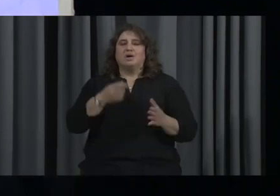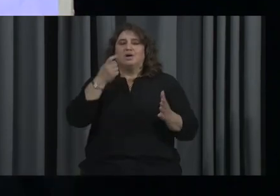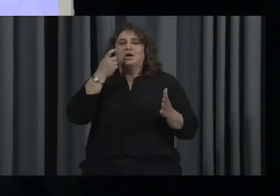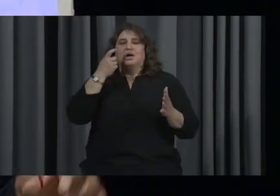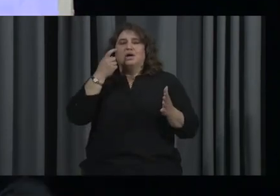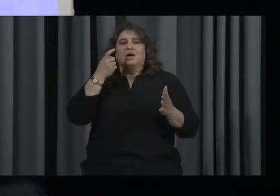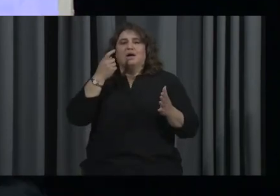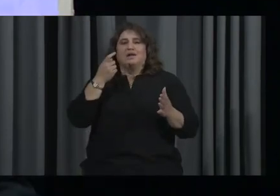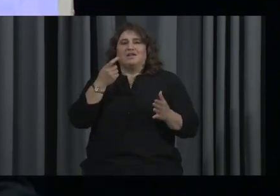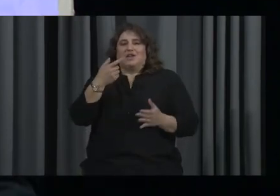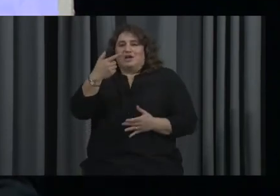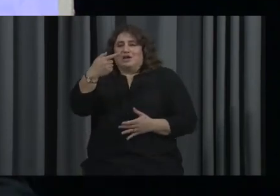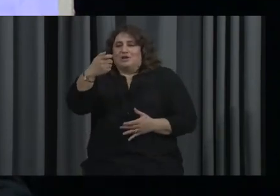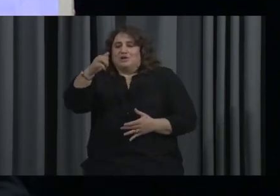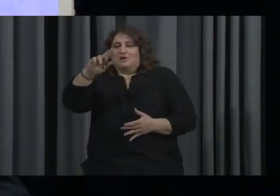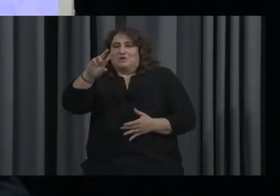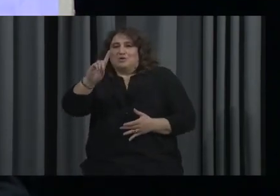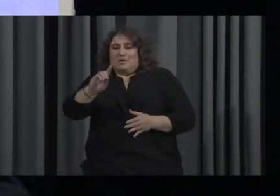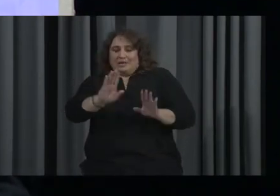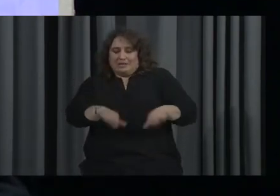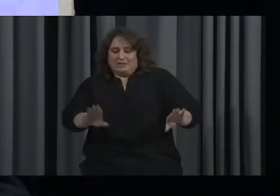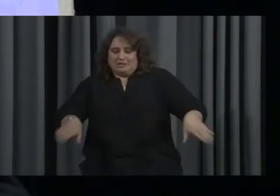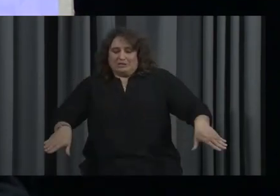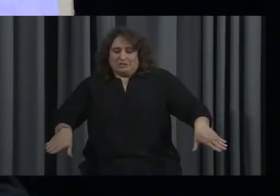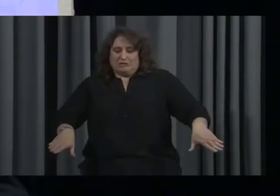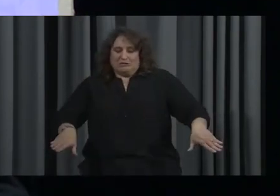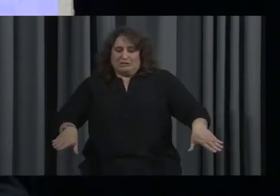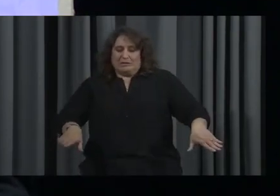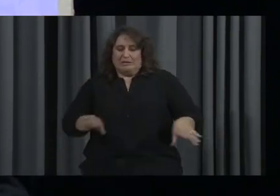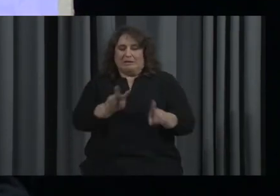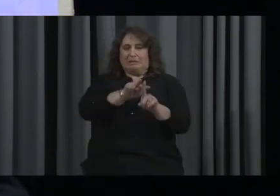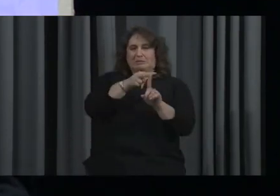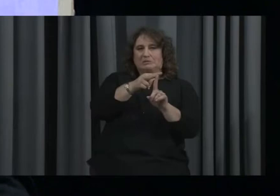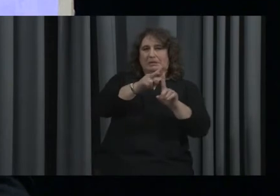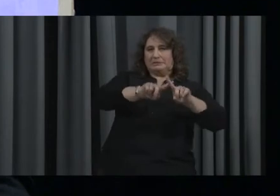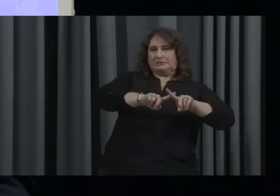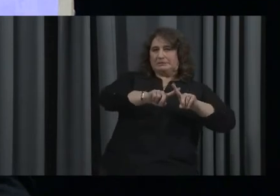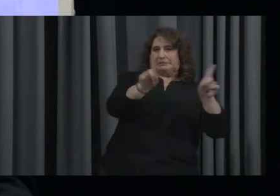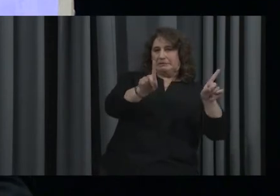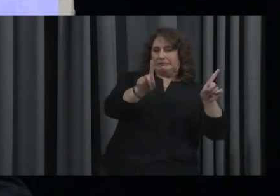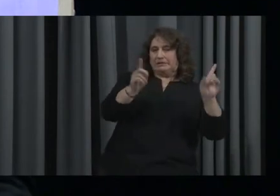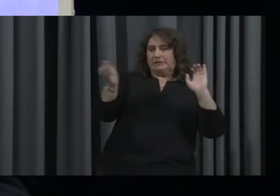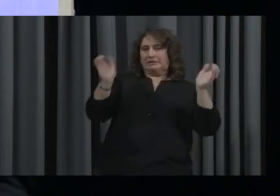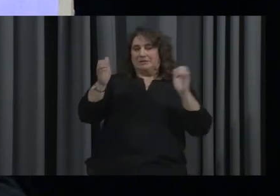differently than our grandkids do because they're always saying to me, we don't do it that way anymore.